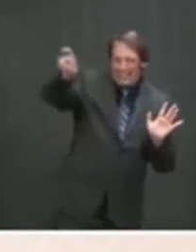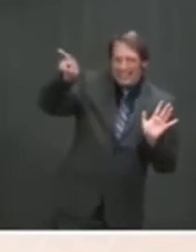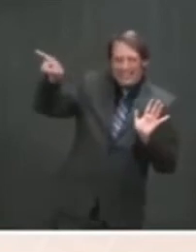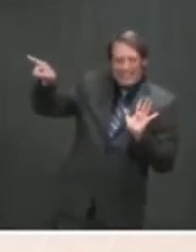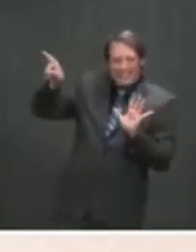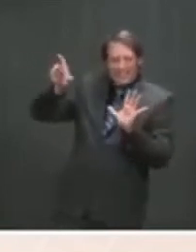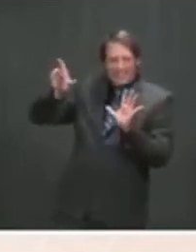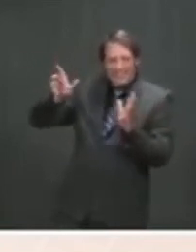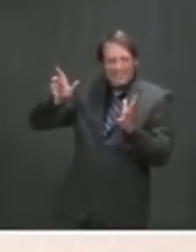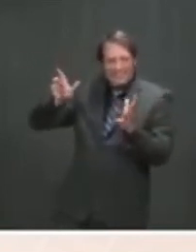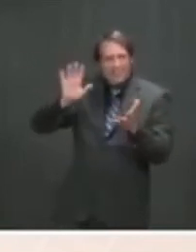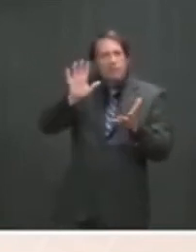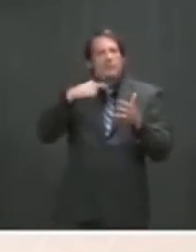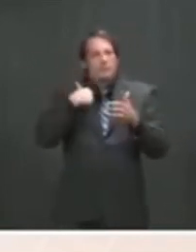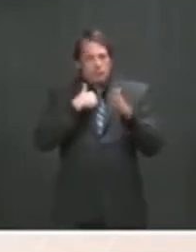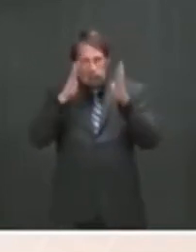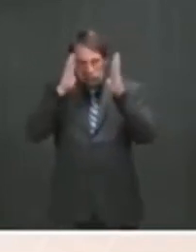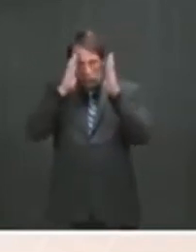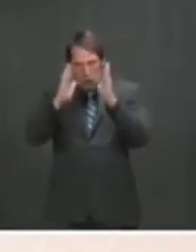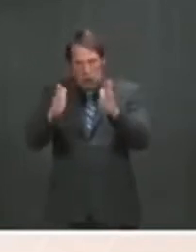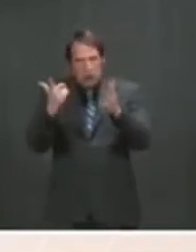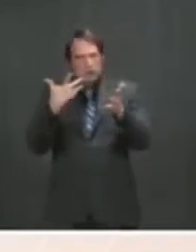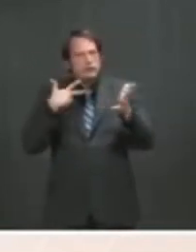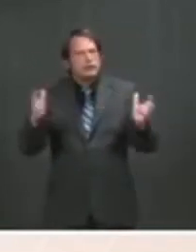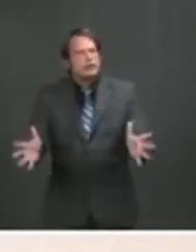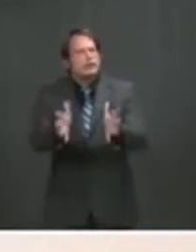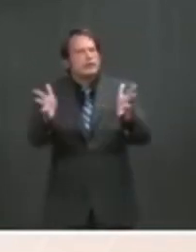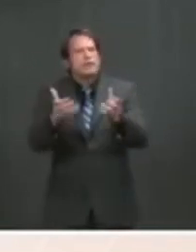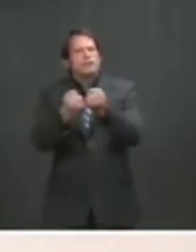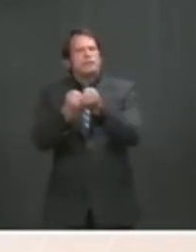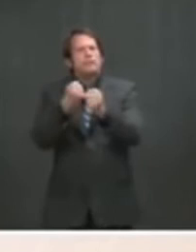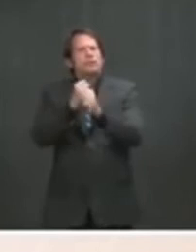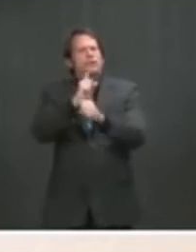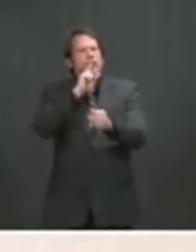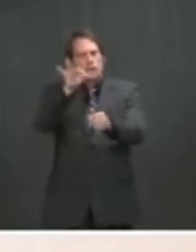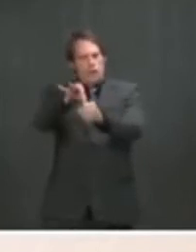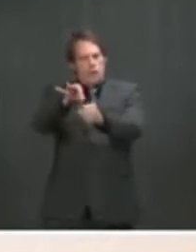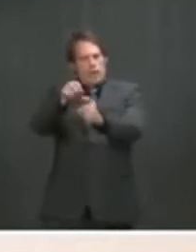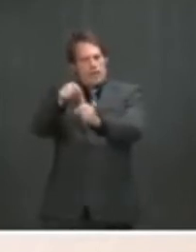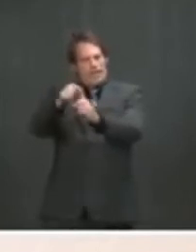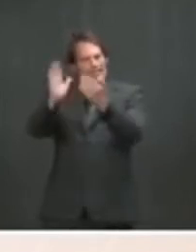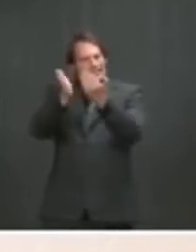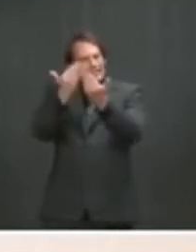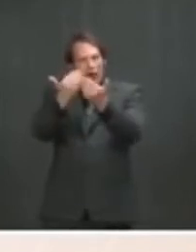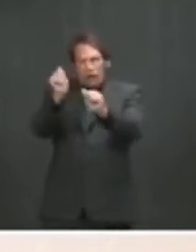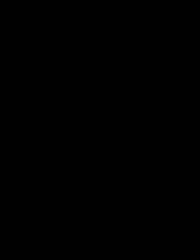can to advocate for making voting easier and more accessible around the country. And that's where our efforts are going to be from the White